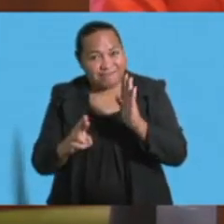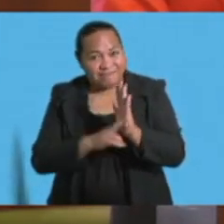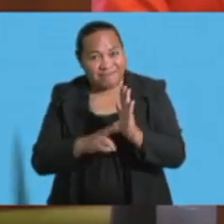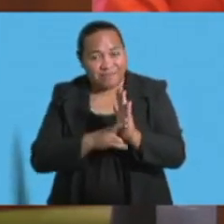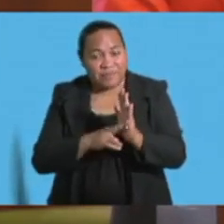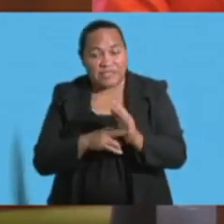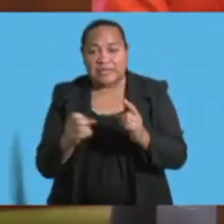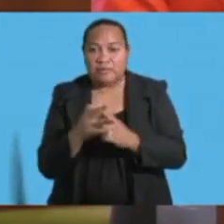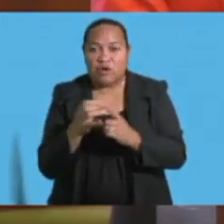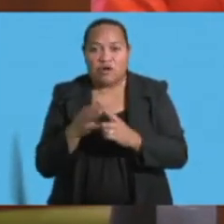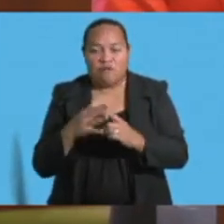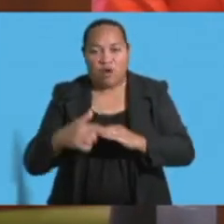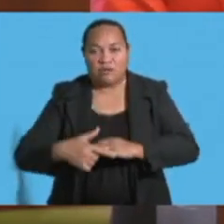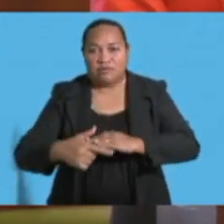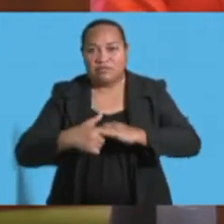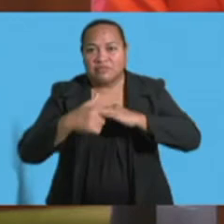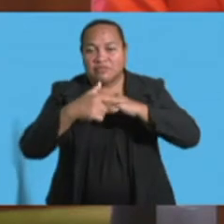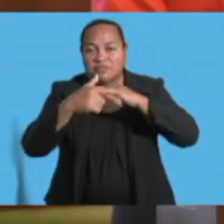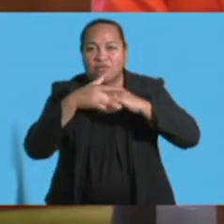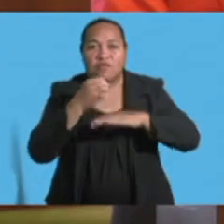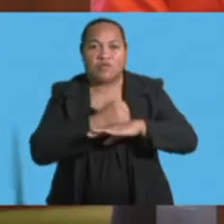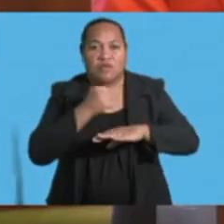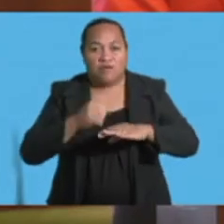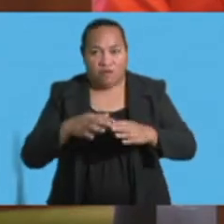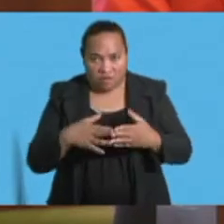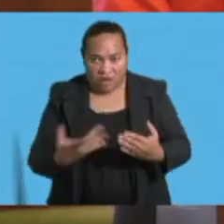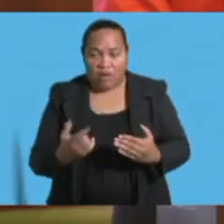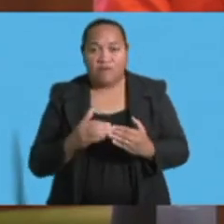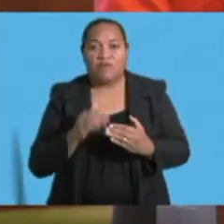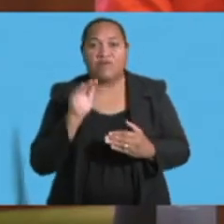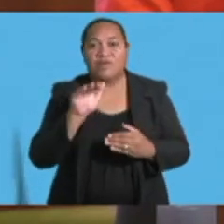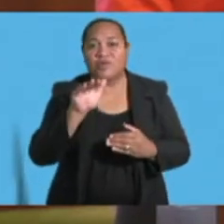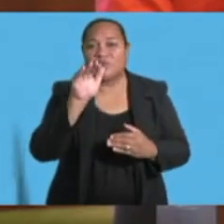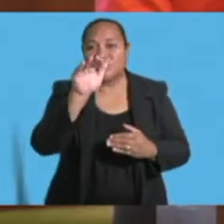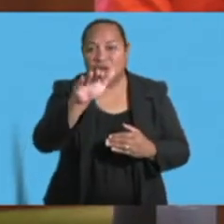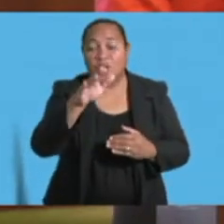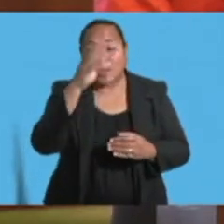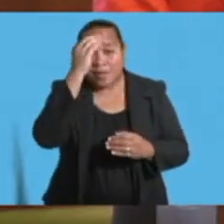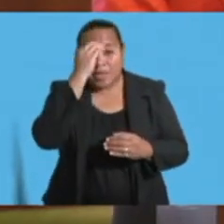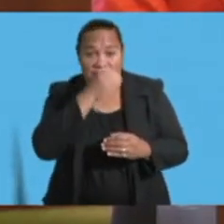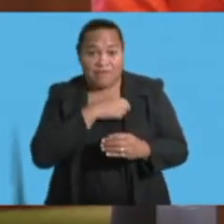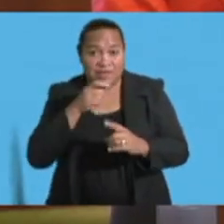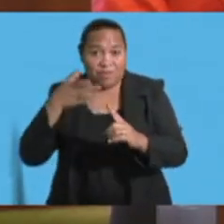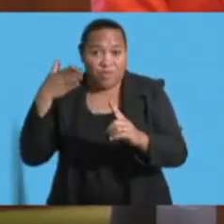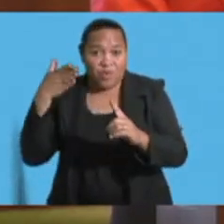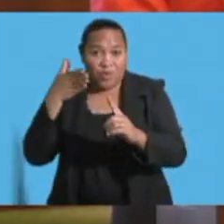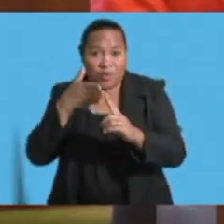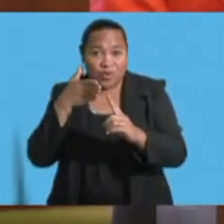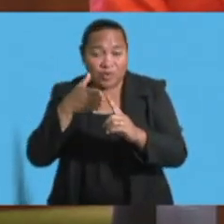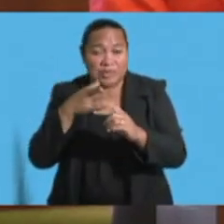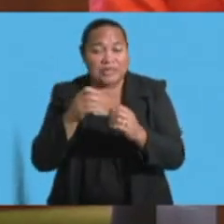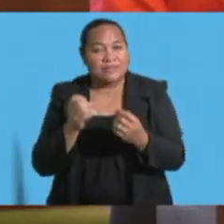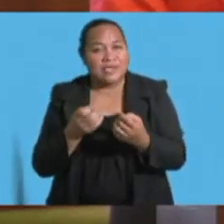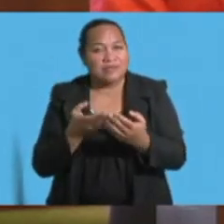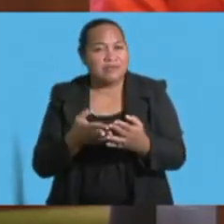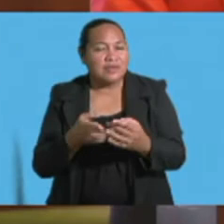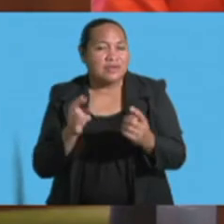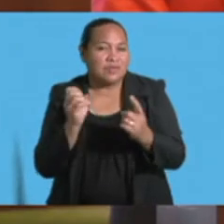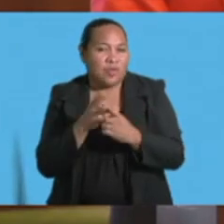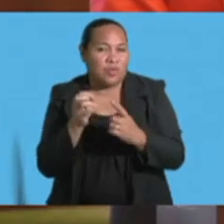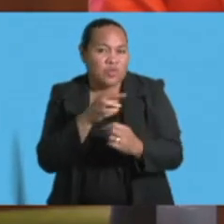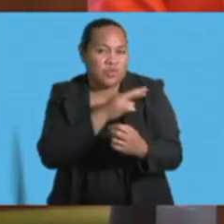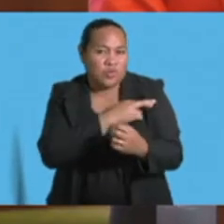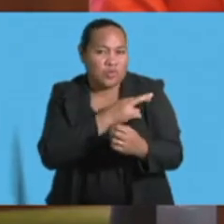of our nation's existence and future. We believe that this approach will play a crucial role, creating greater green